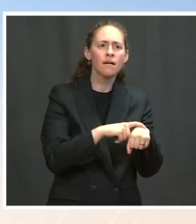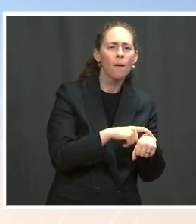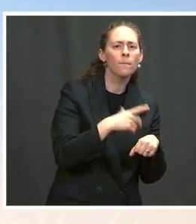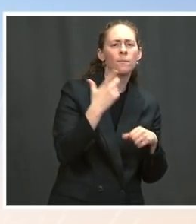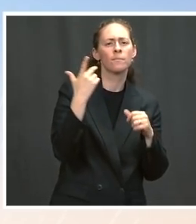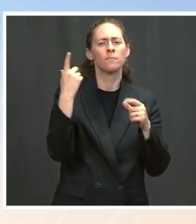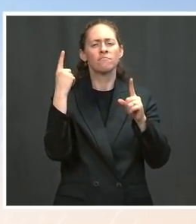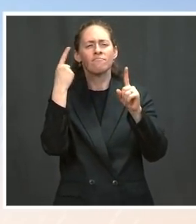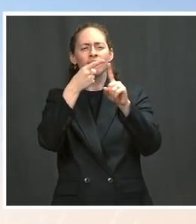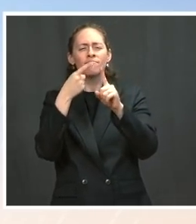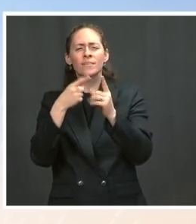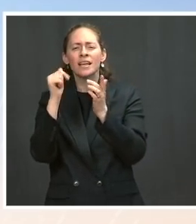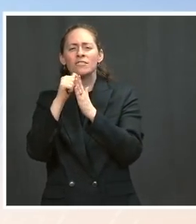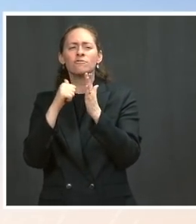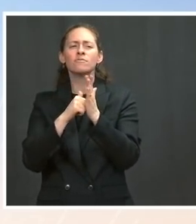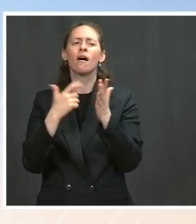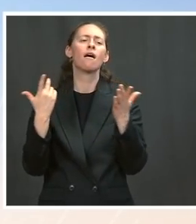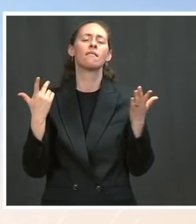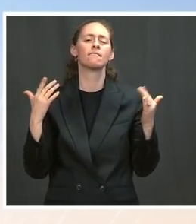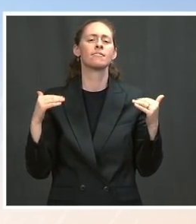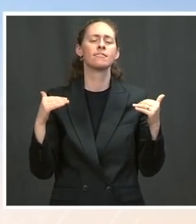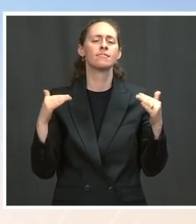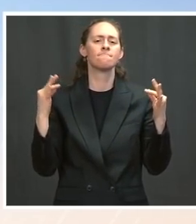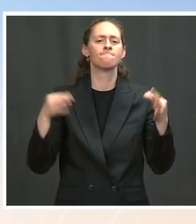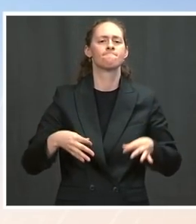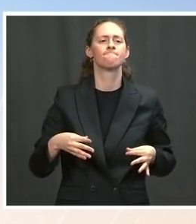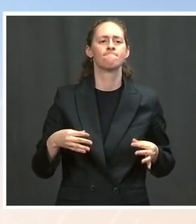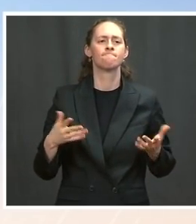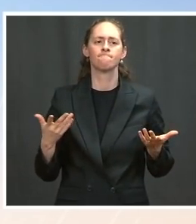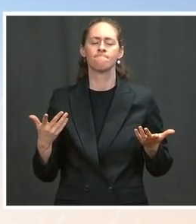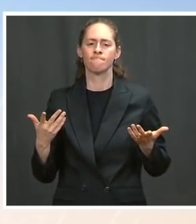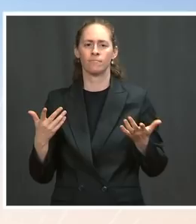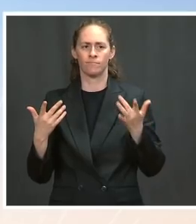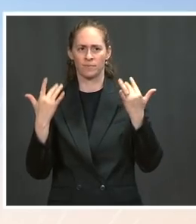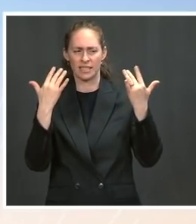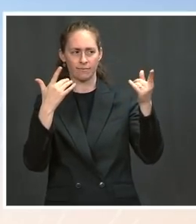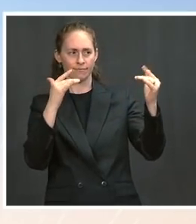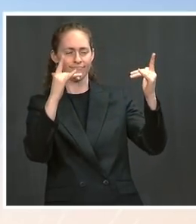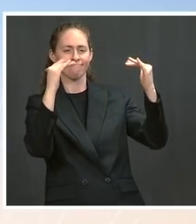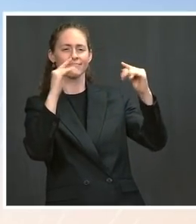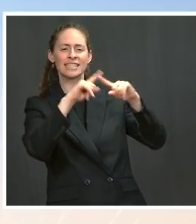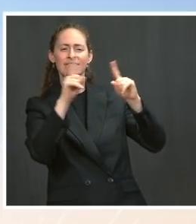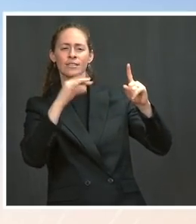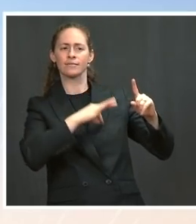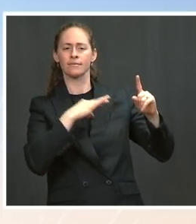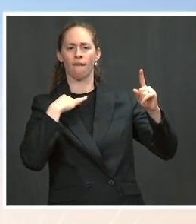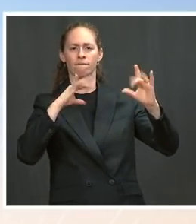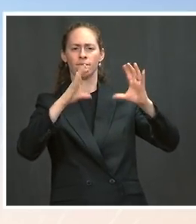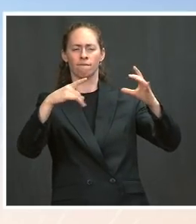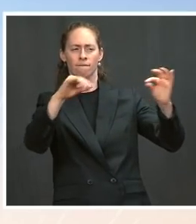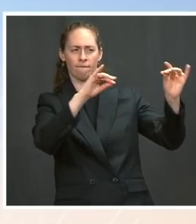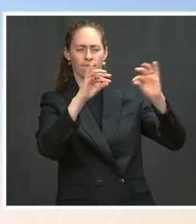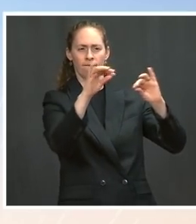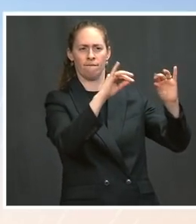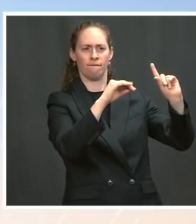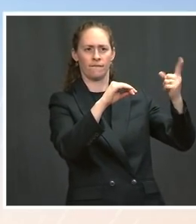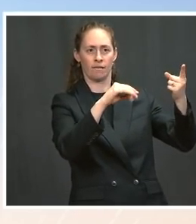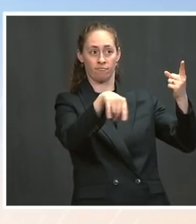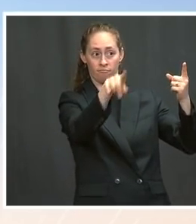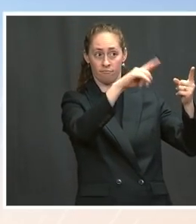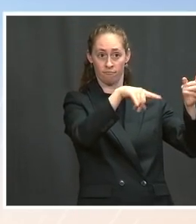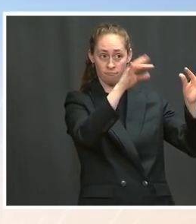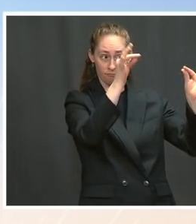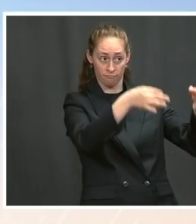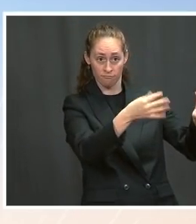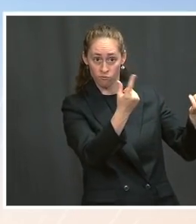specifics. And that was always going to happen at a staff level. It's really up to them what they want to achieve. But here's what we know. The